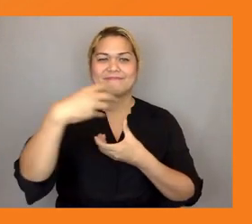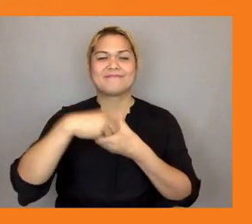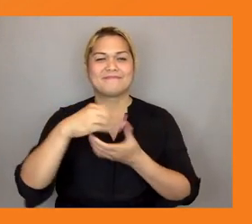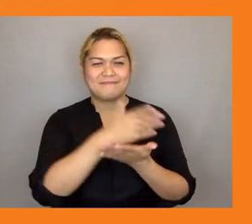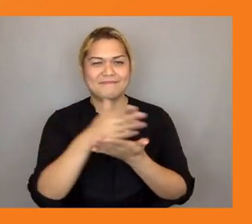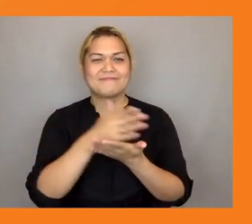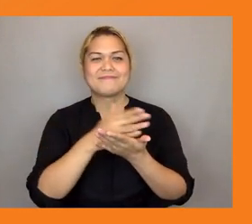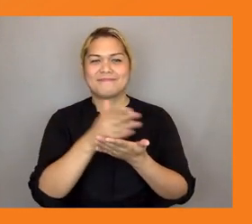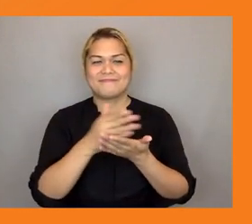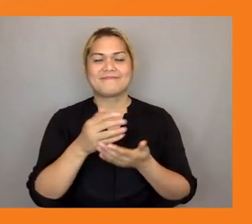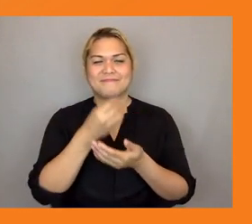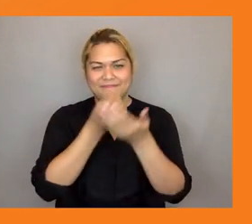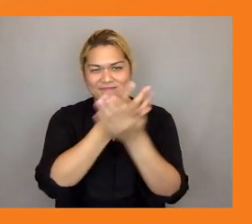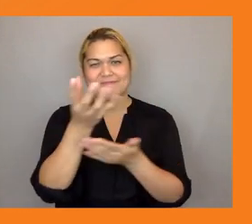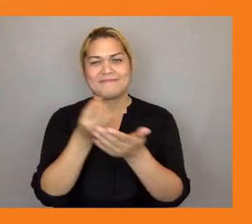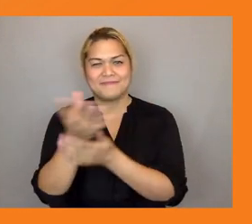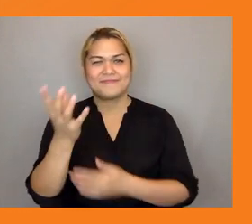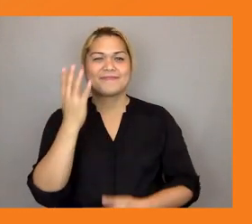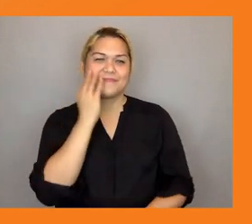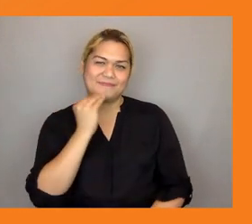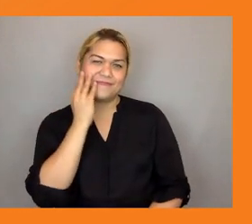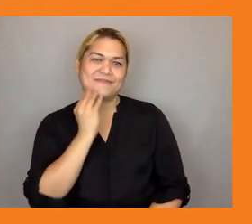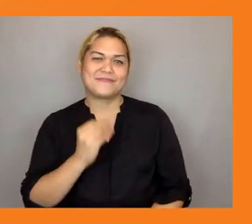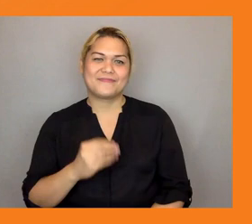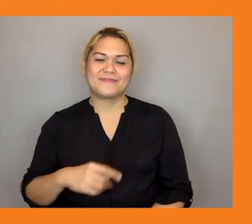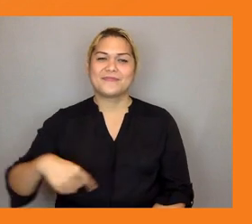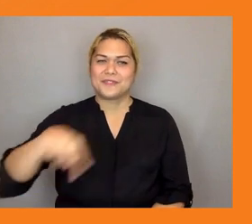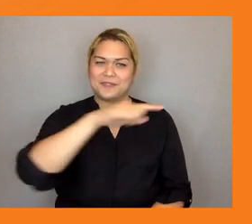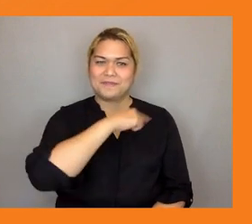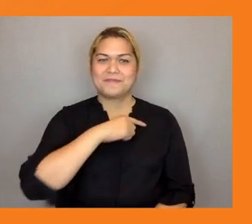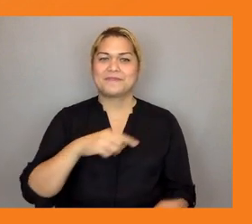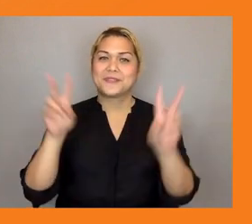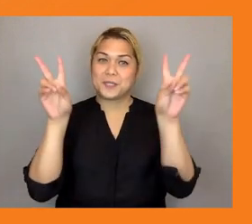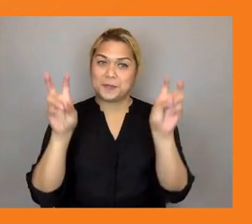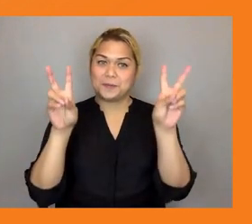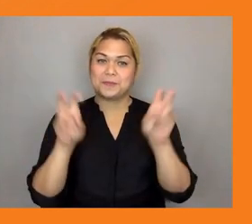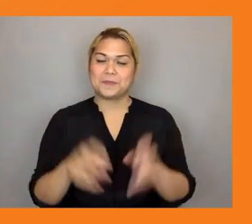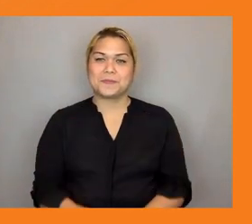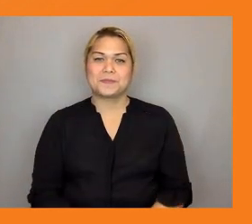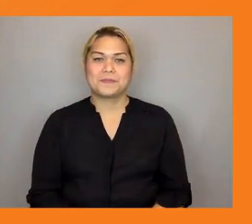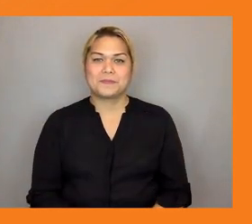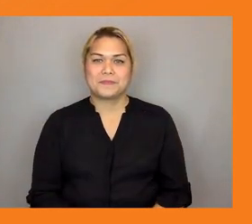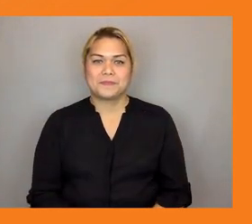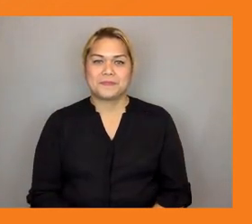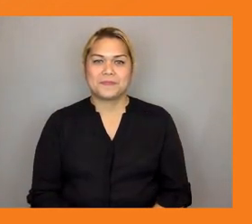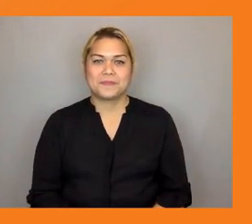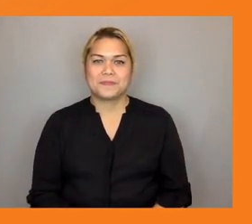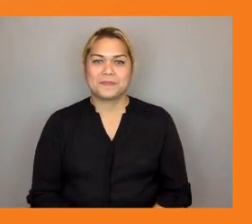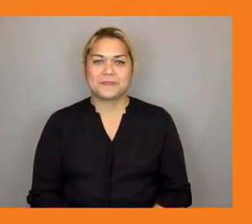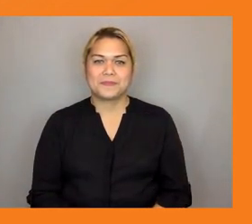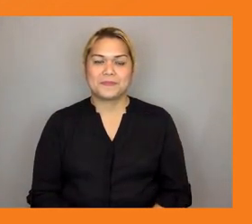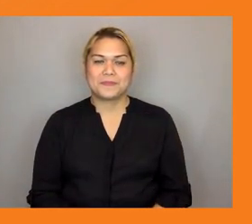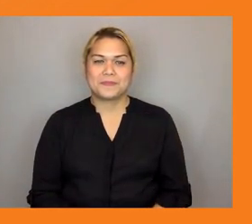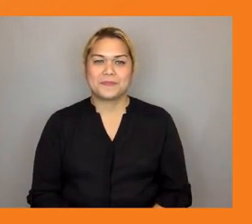in the in this field and in this topic as well um so for iris